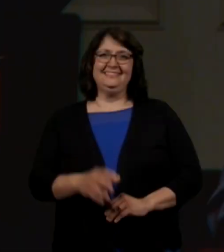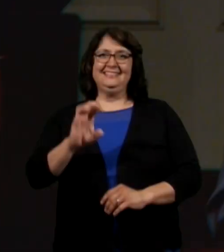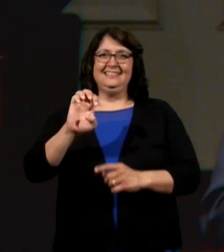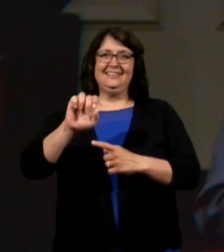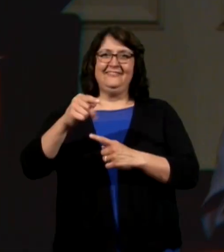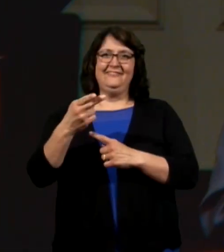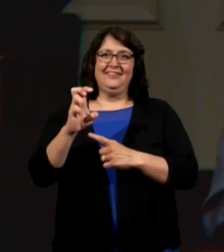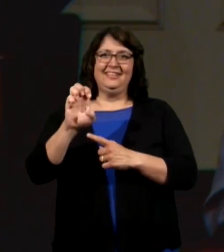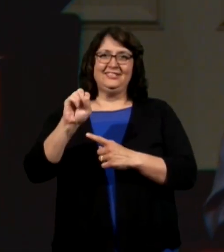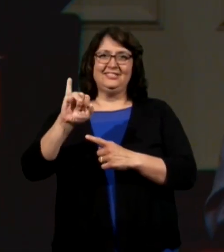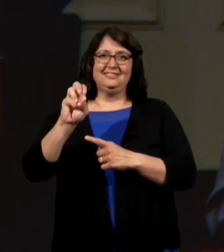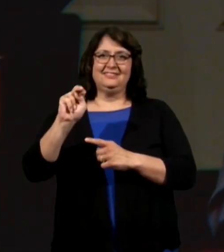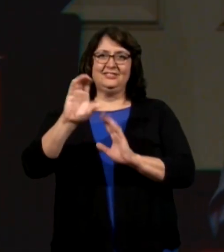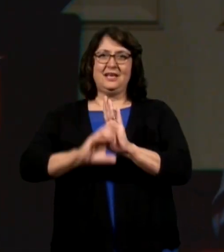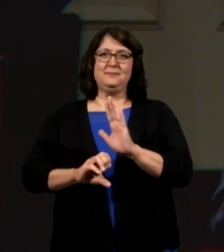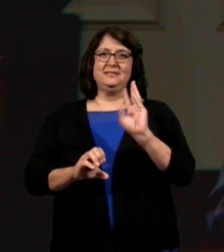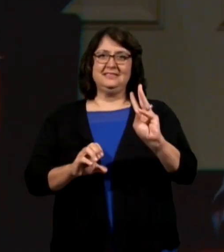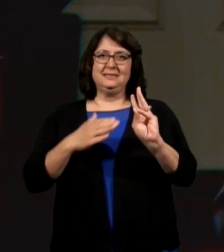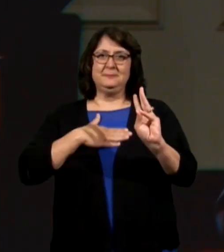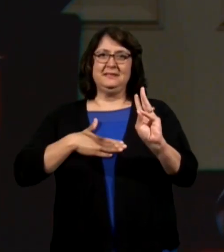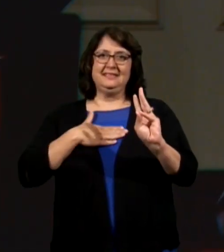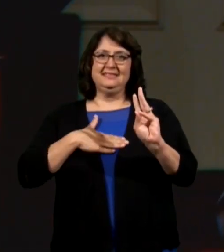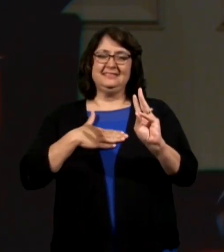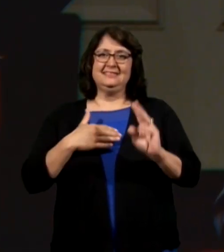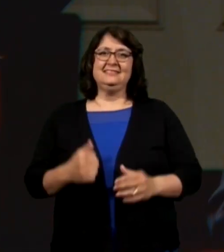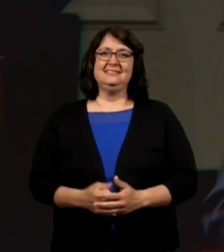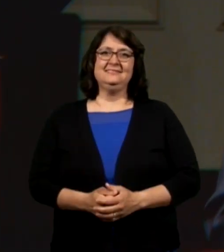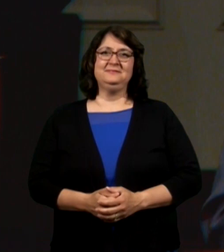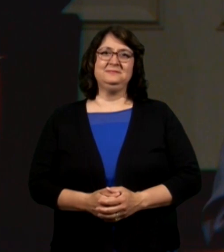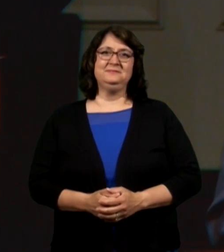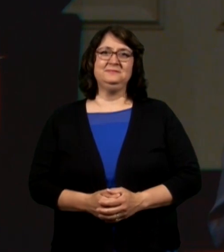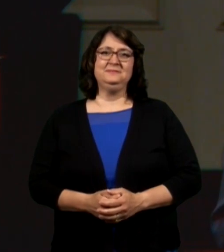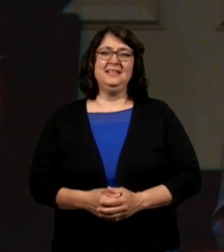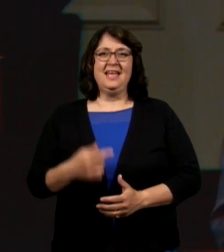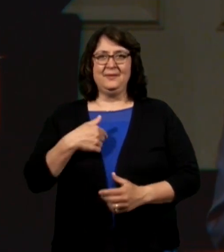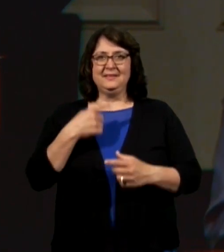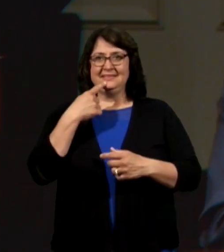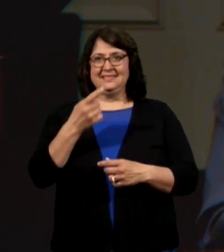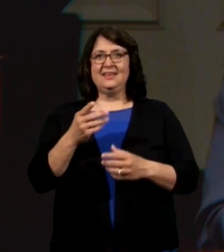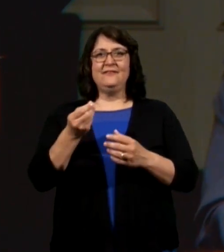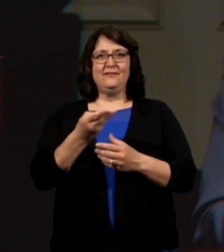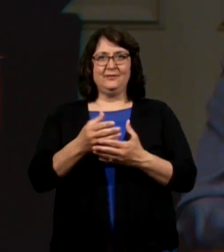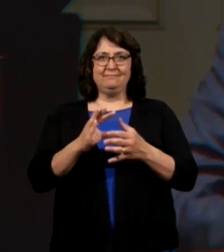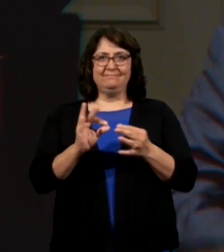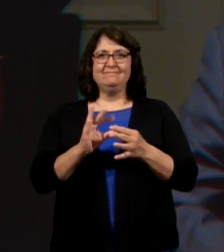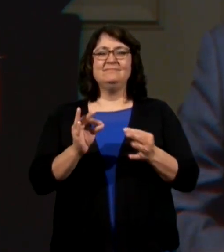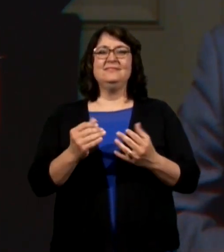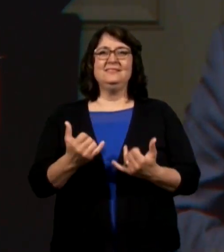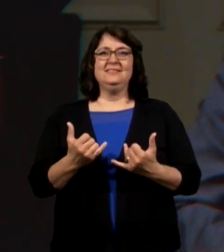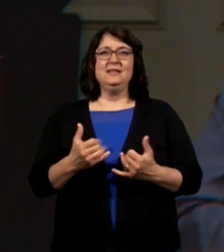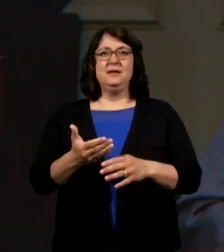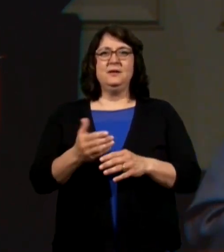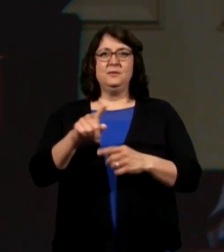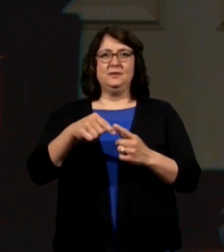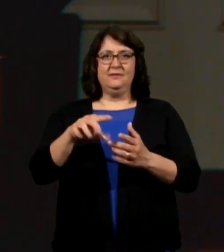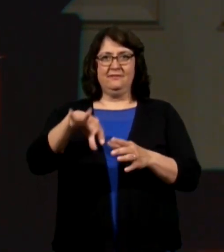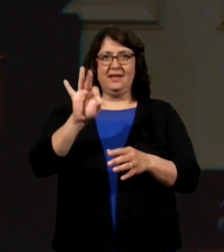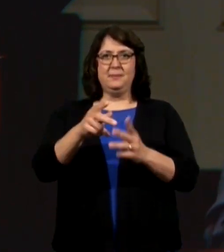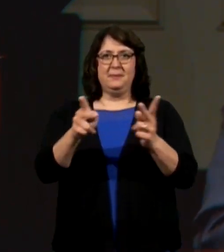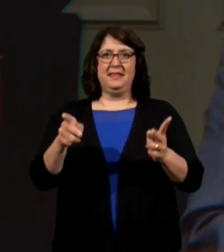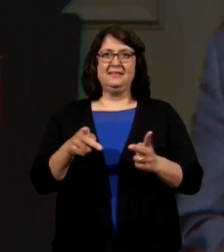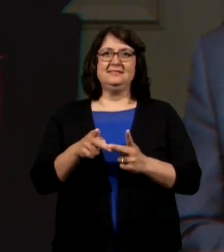Ephesians 6, please. Ephesians 6. Let me just say a couple things here while we're finding our place.